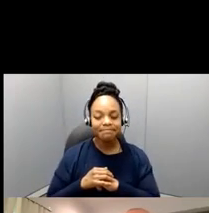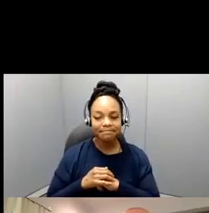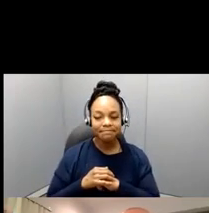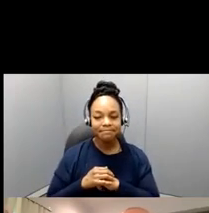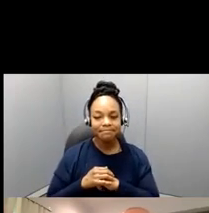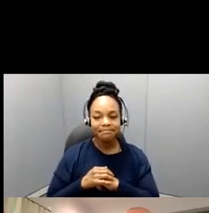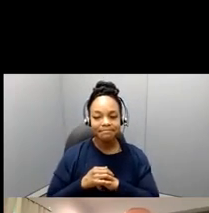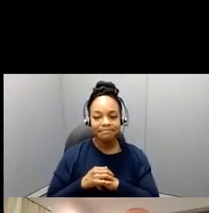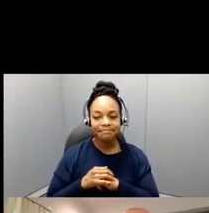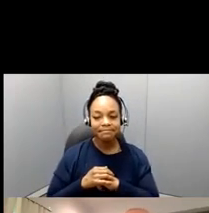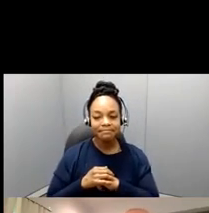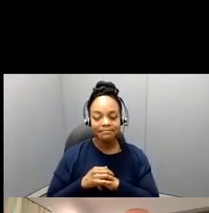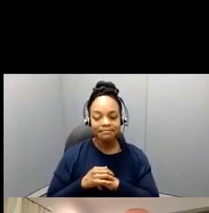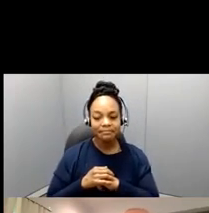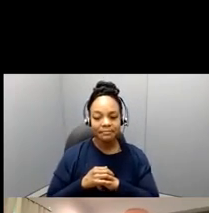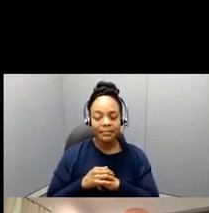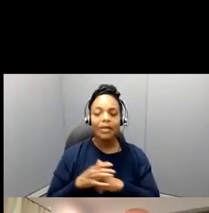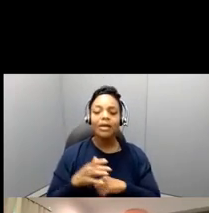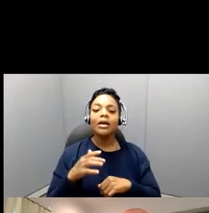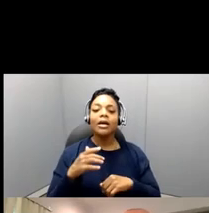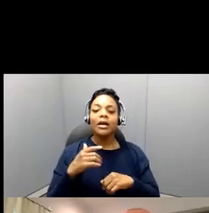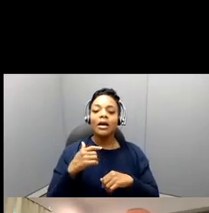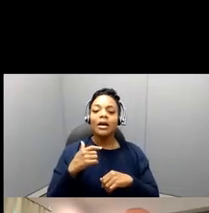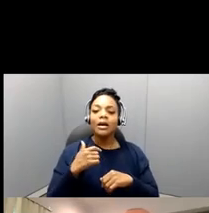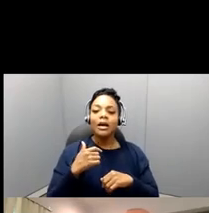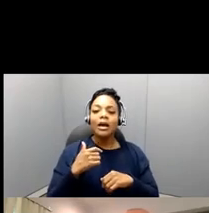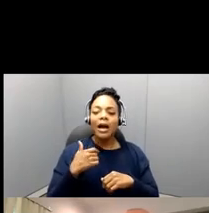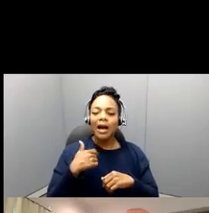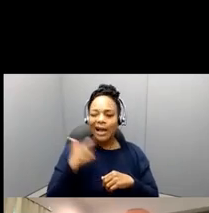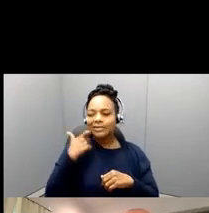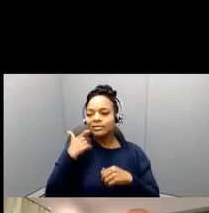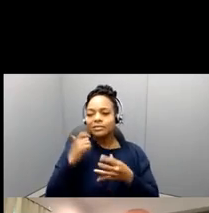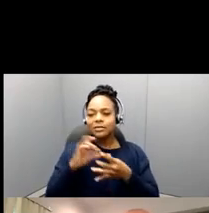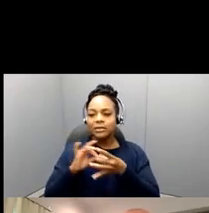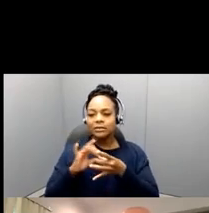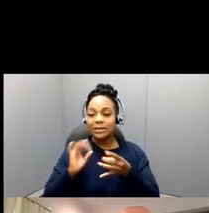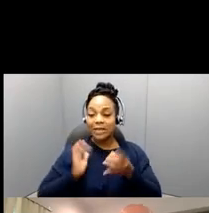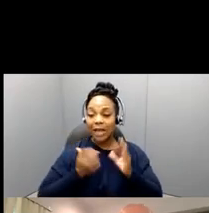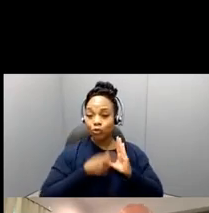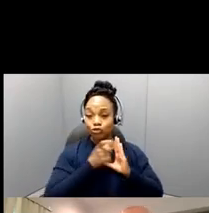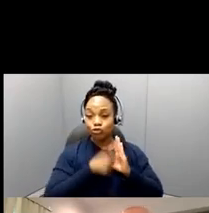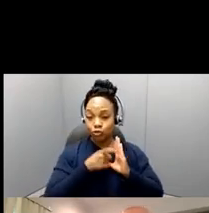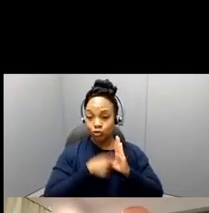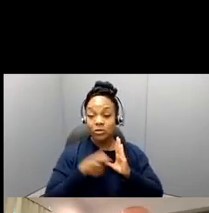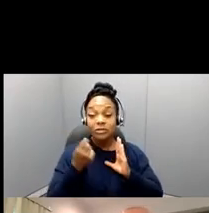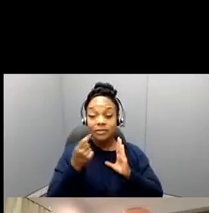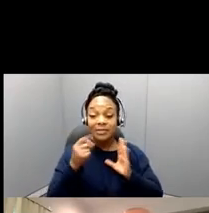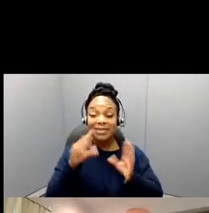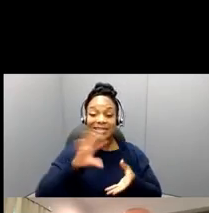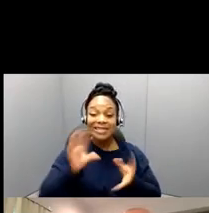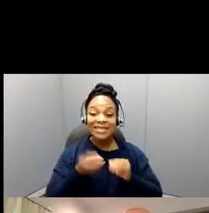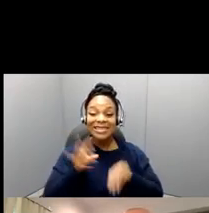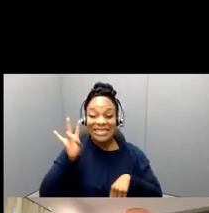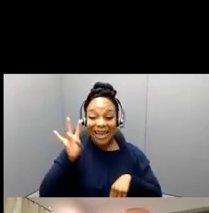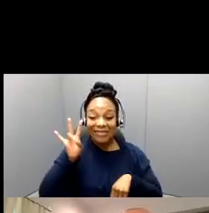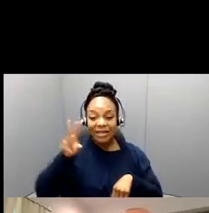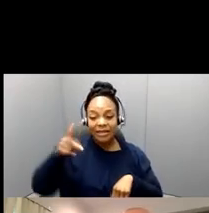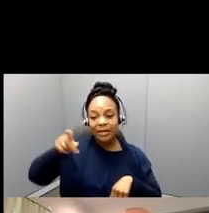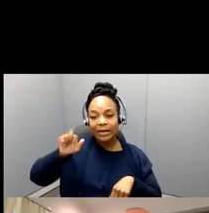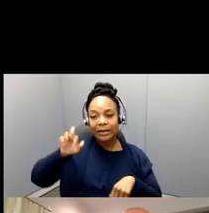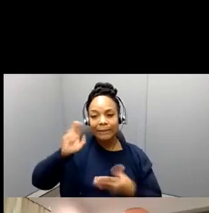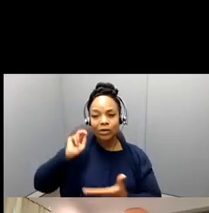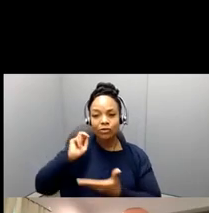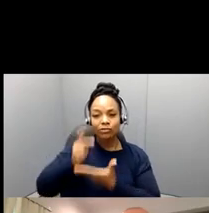I mentioned our journals. We have seven peer-reviewed journals journals that have been around there that are listed here.